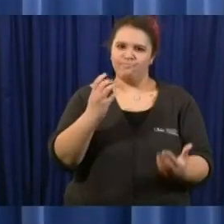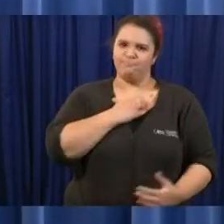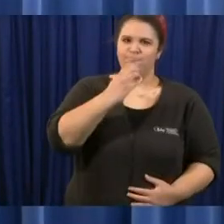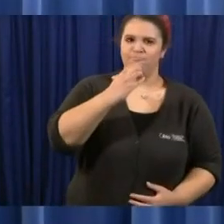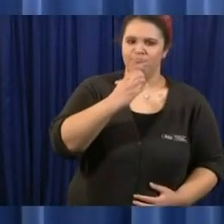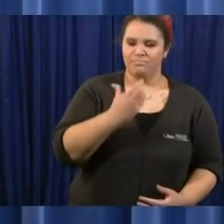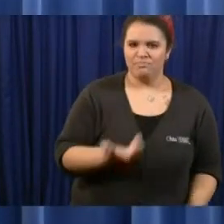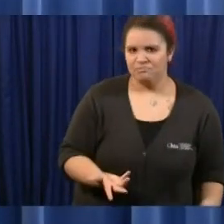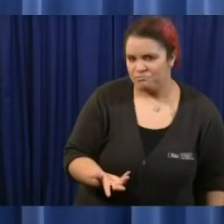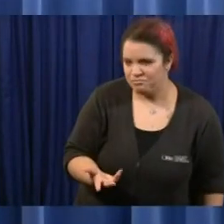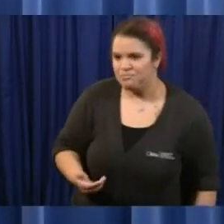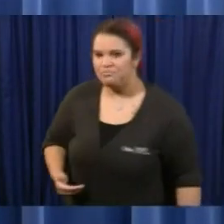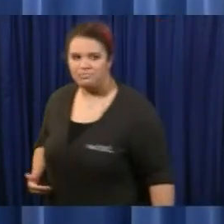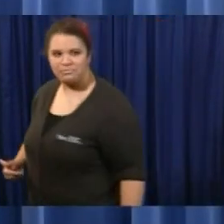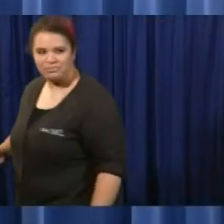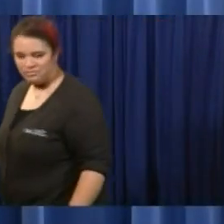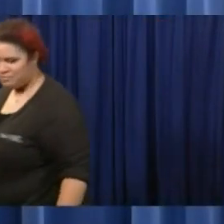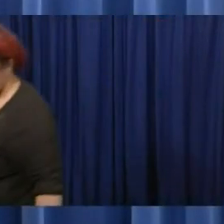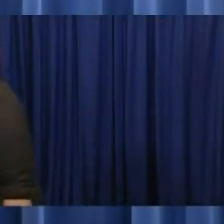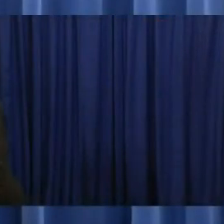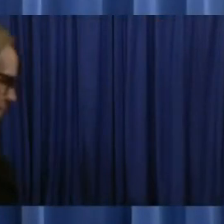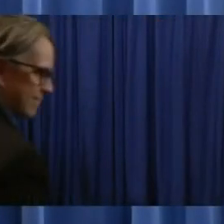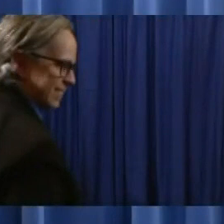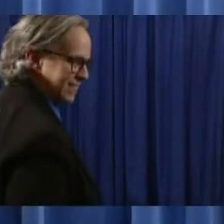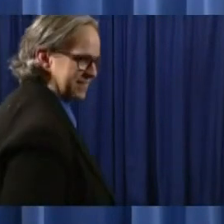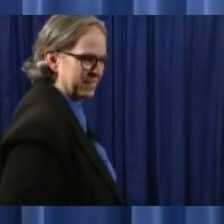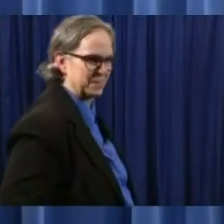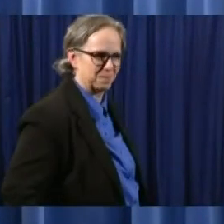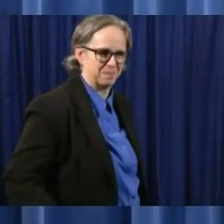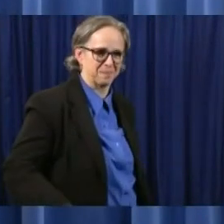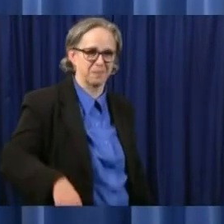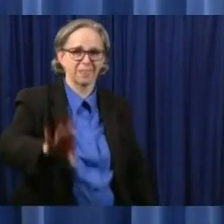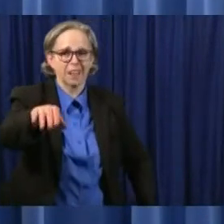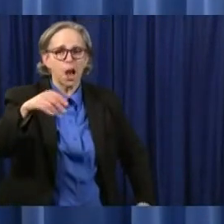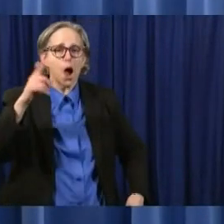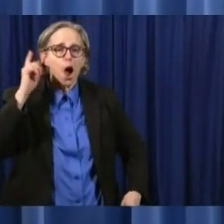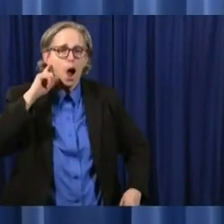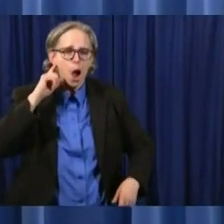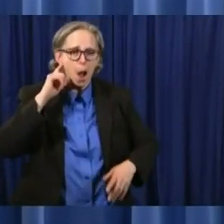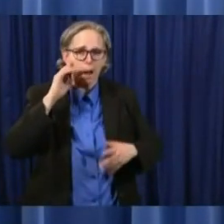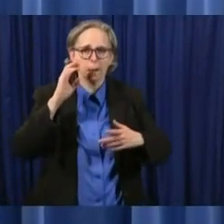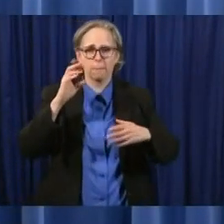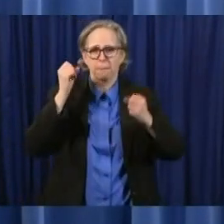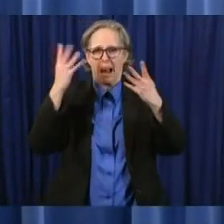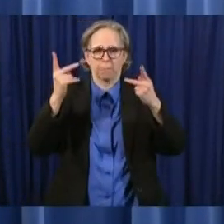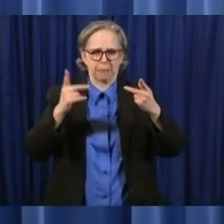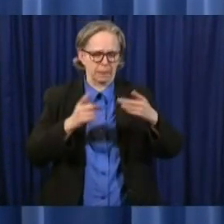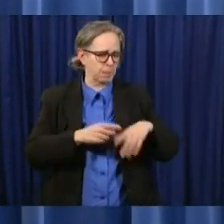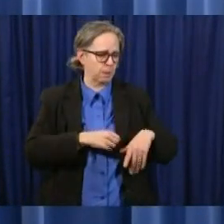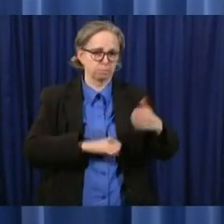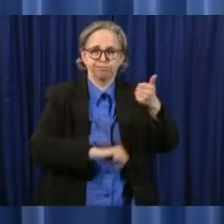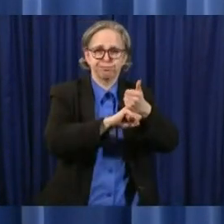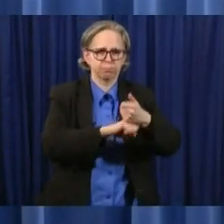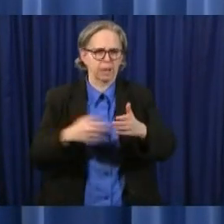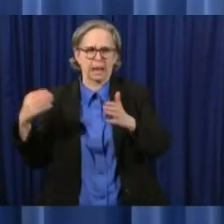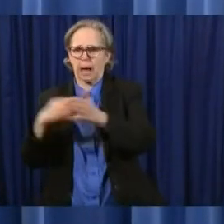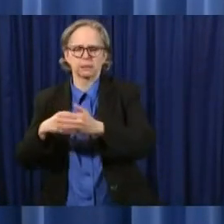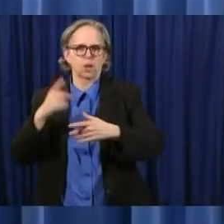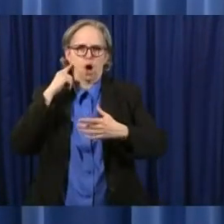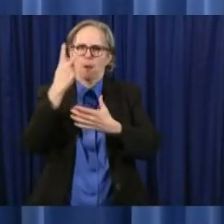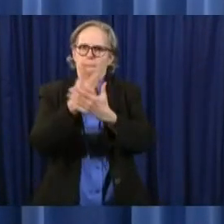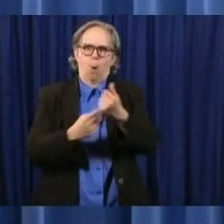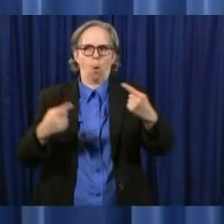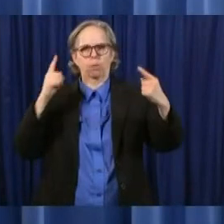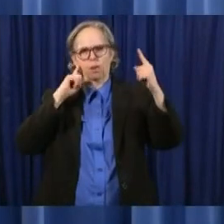this uh people feel very very strongly about it uh at least the ones i've i've heard from um this was